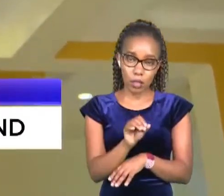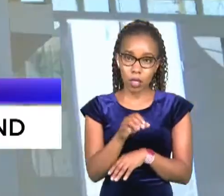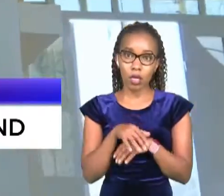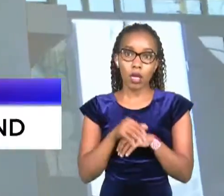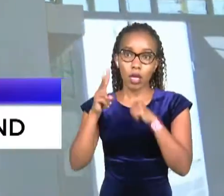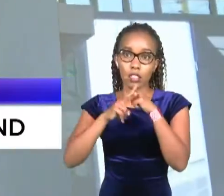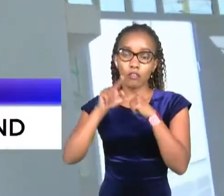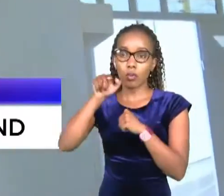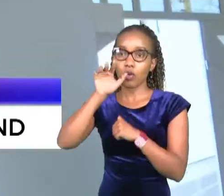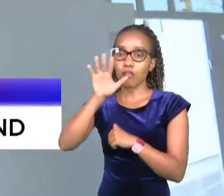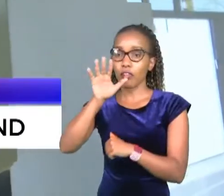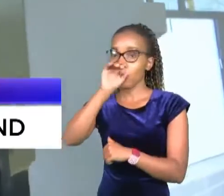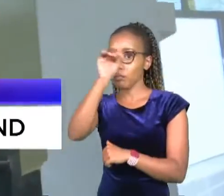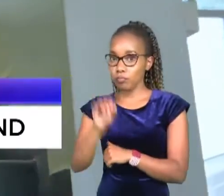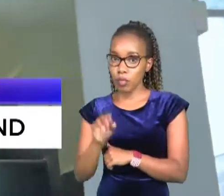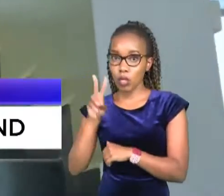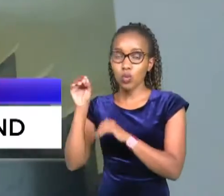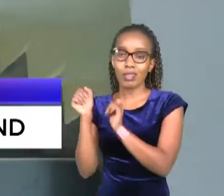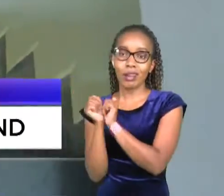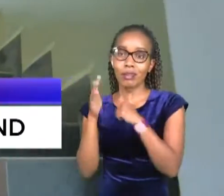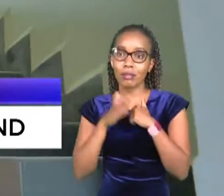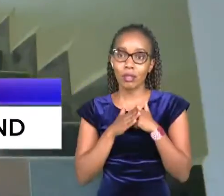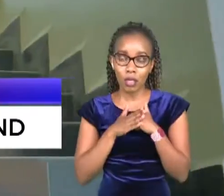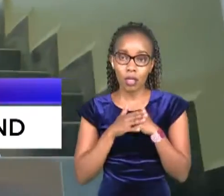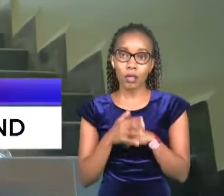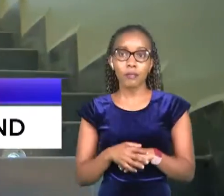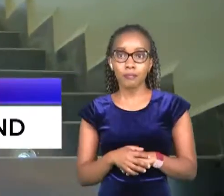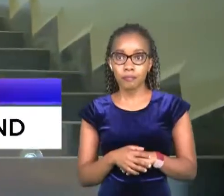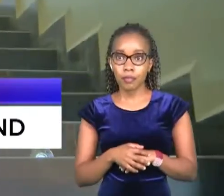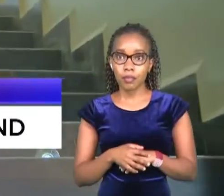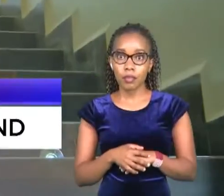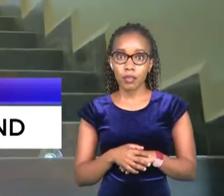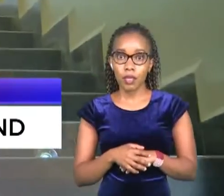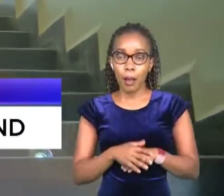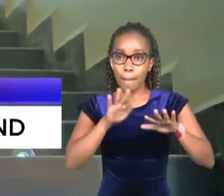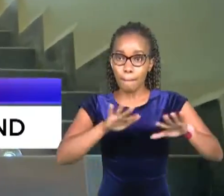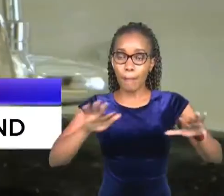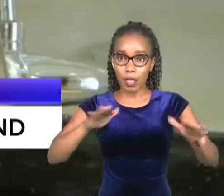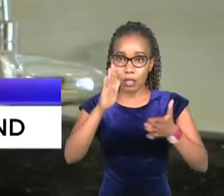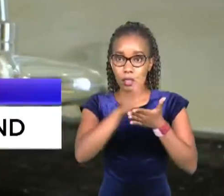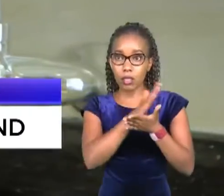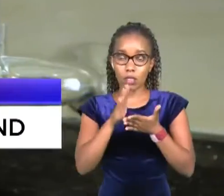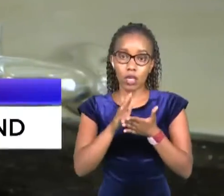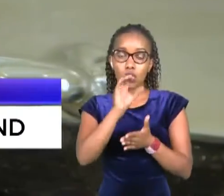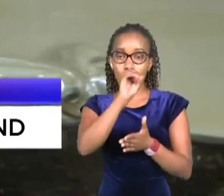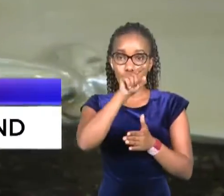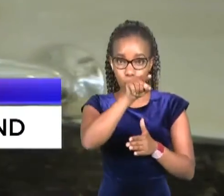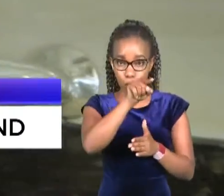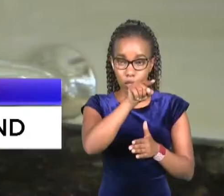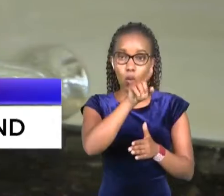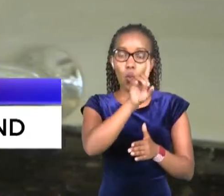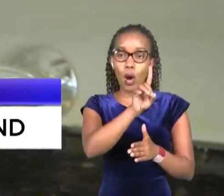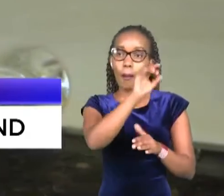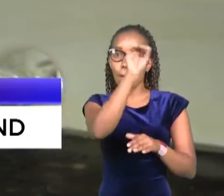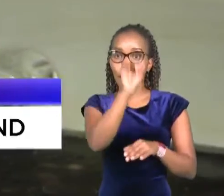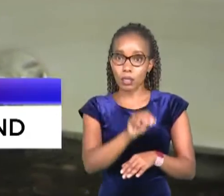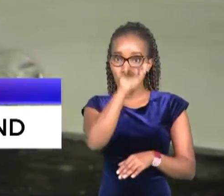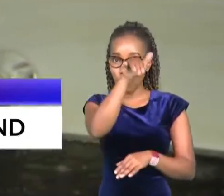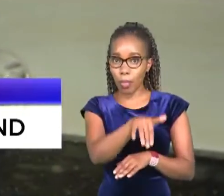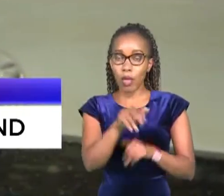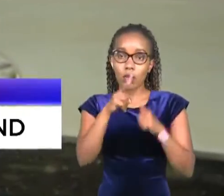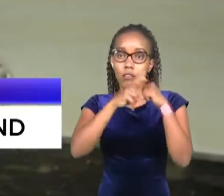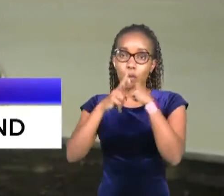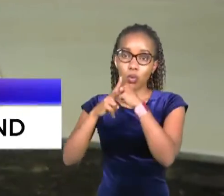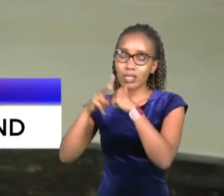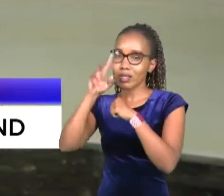percent in quarter four of 2019 as the retail sector registered 0.1 percent points drop in rental lead to 7.7 percent